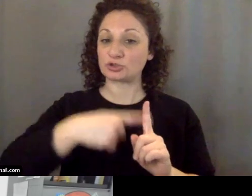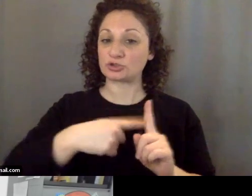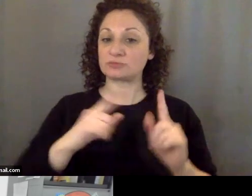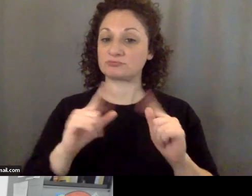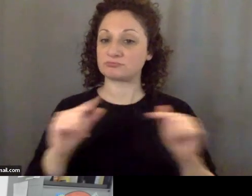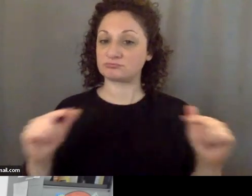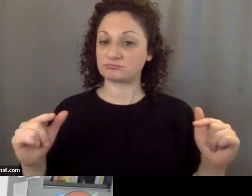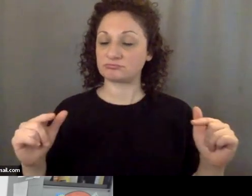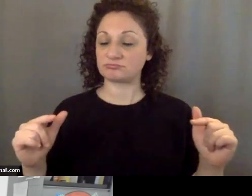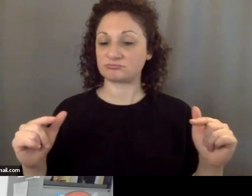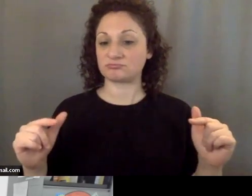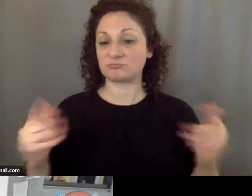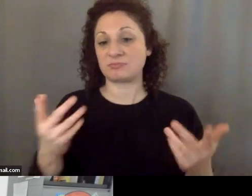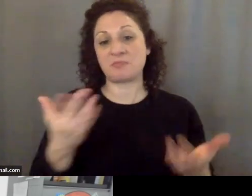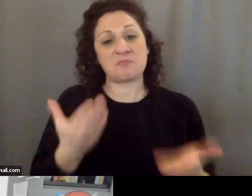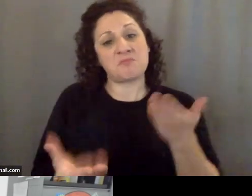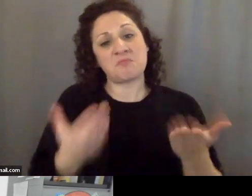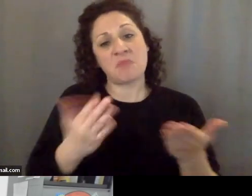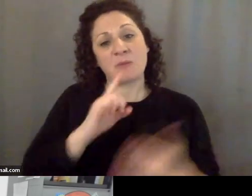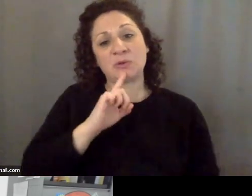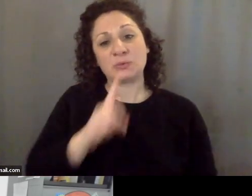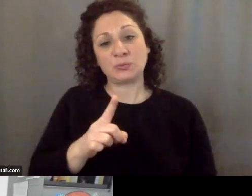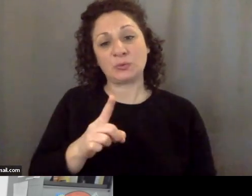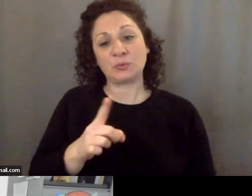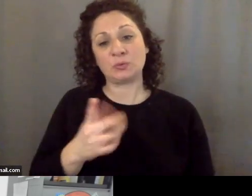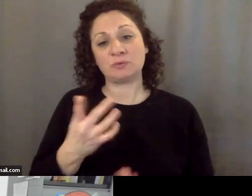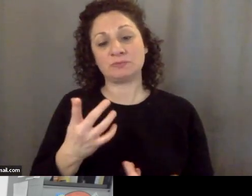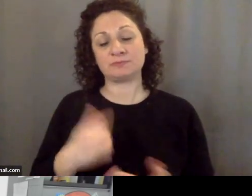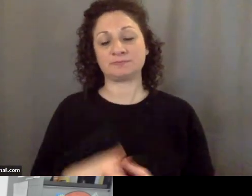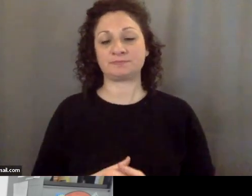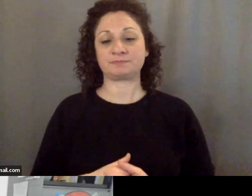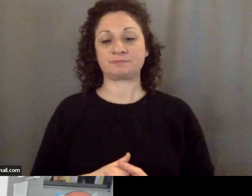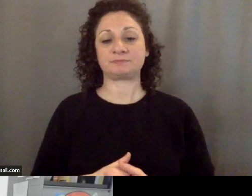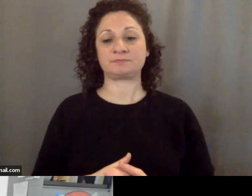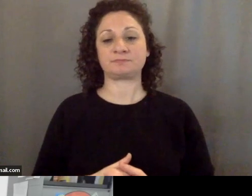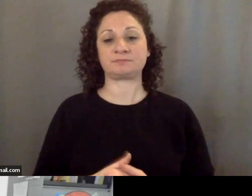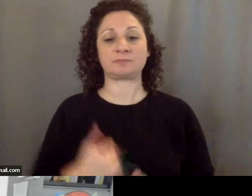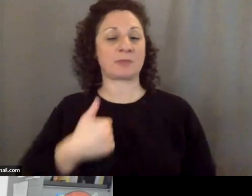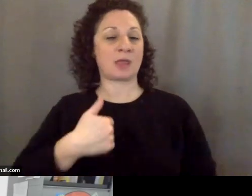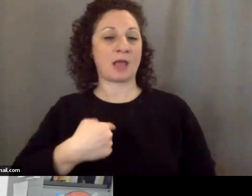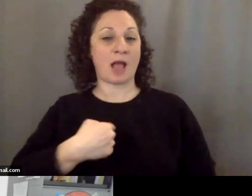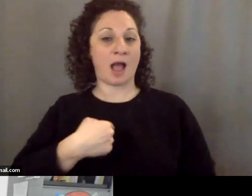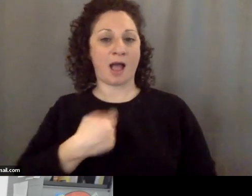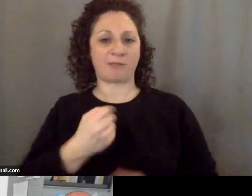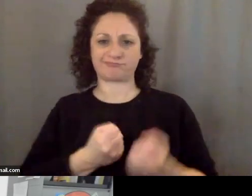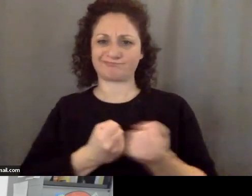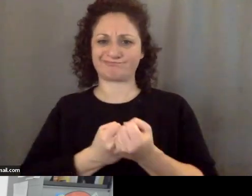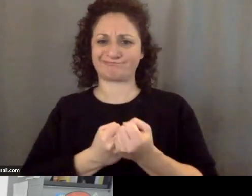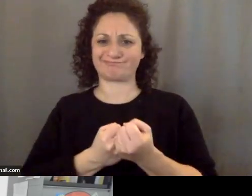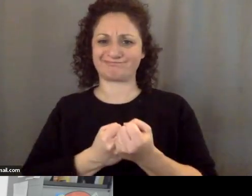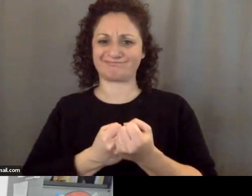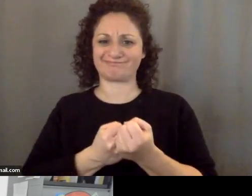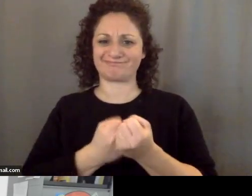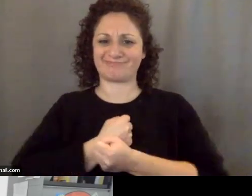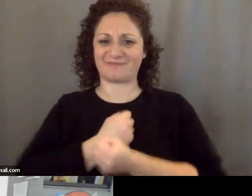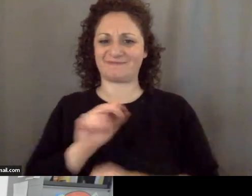that could be true I also am a big fan of Netflix and I've been watching